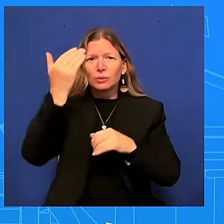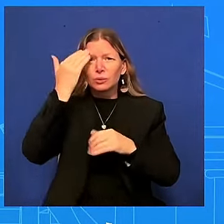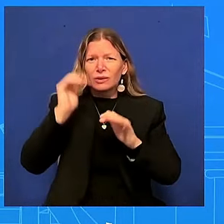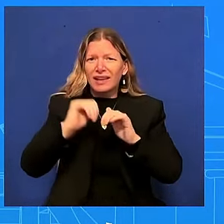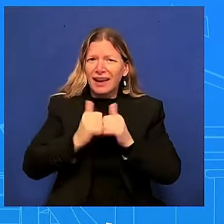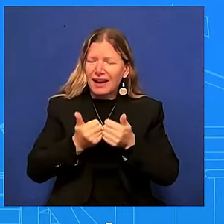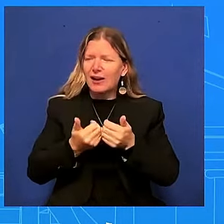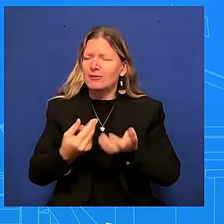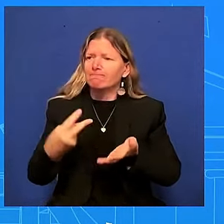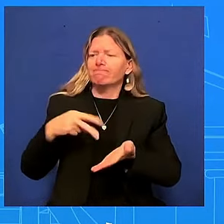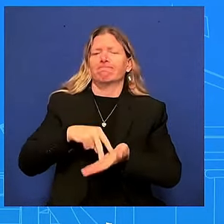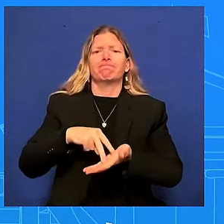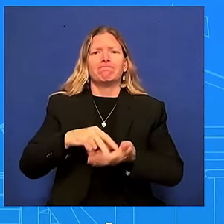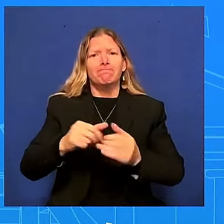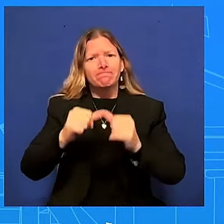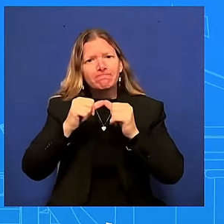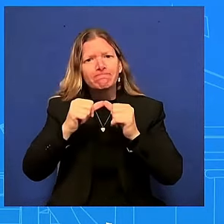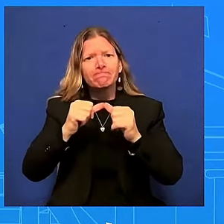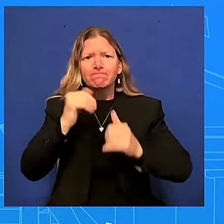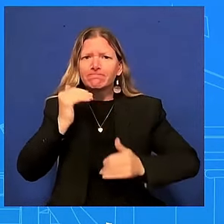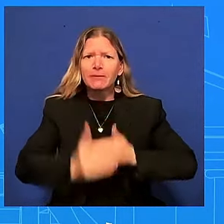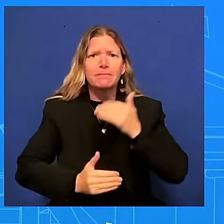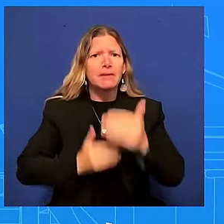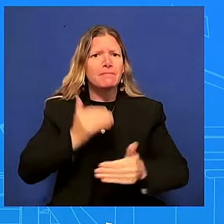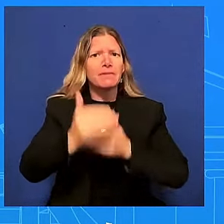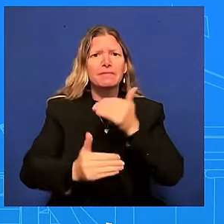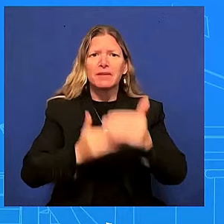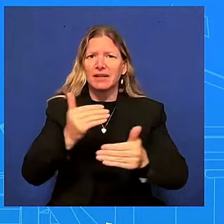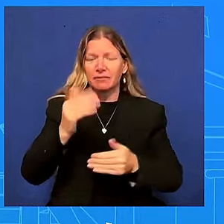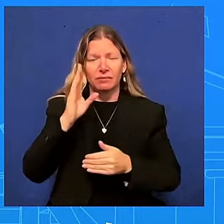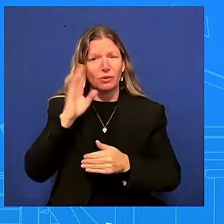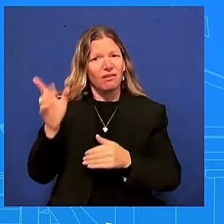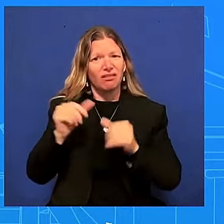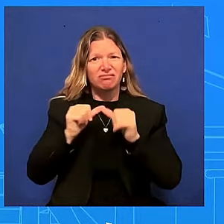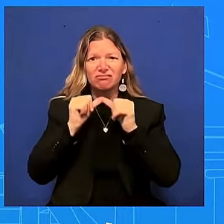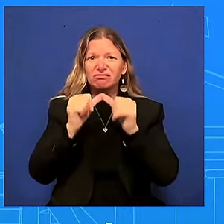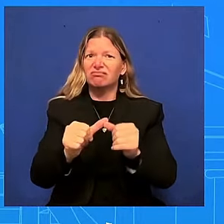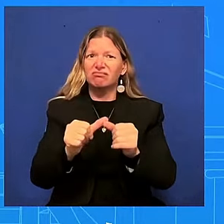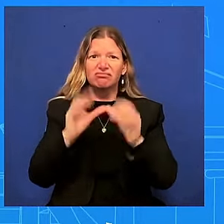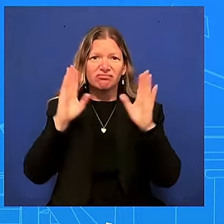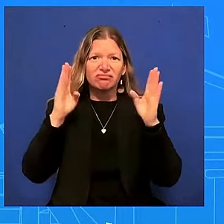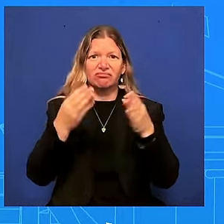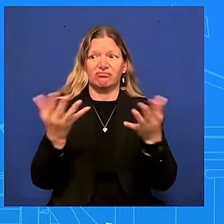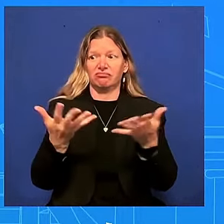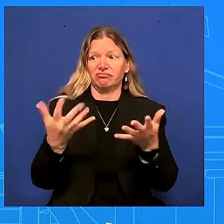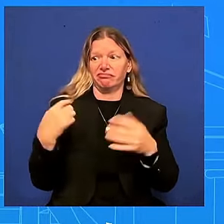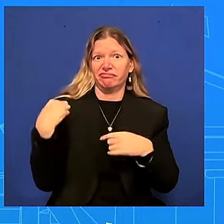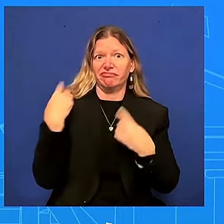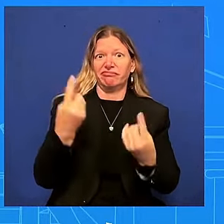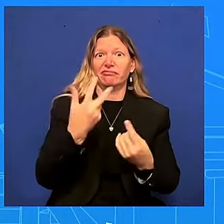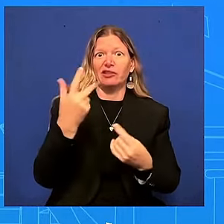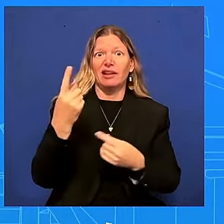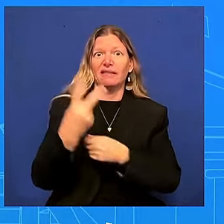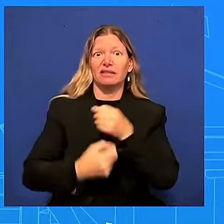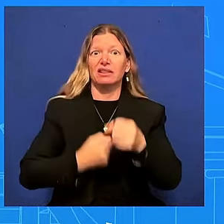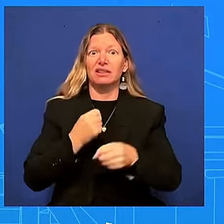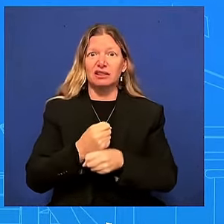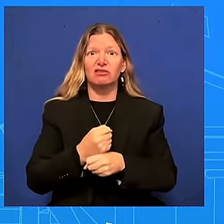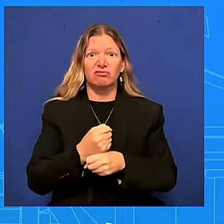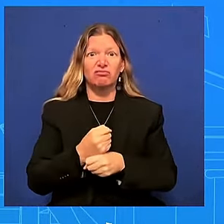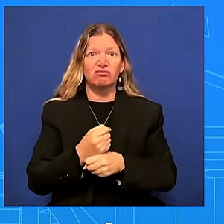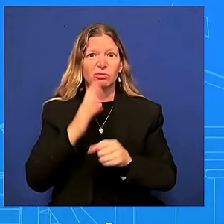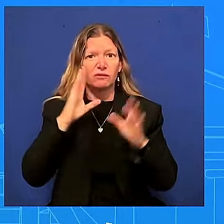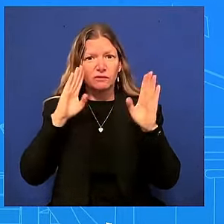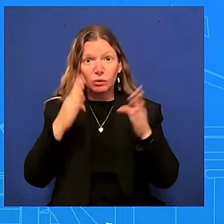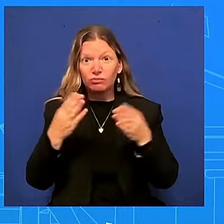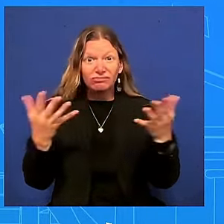the past three and a half years he's going to focus continue to focus on the american people and you know to your question just to add a little